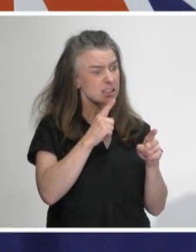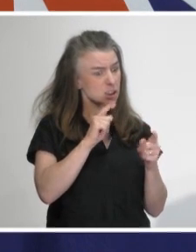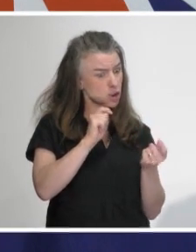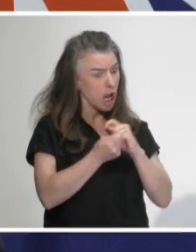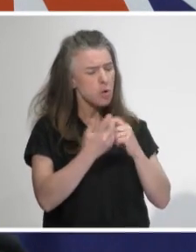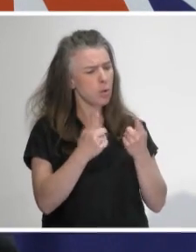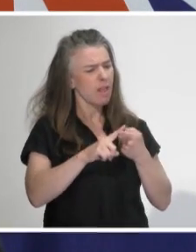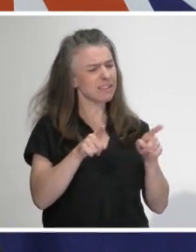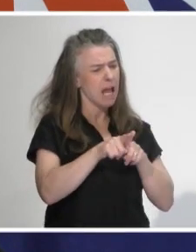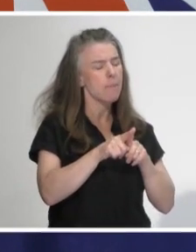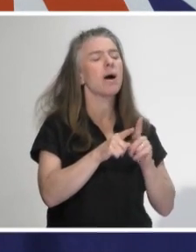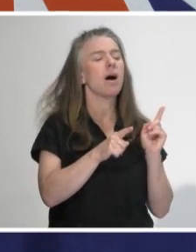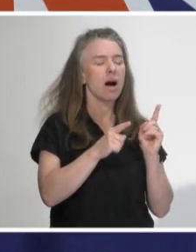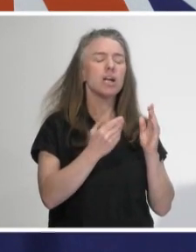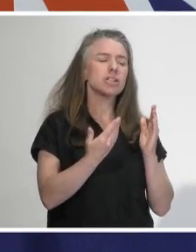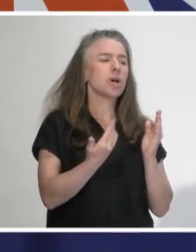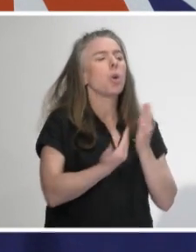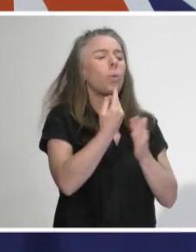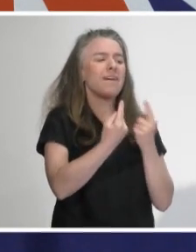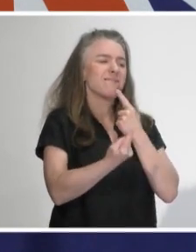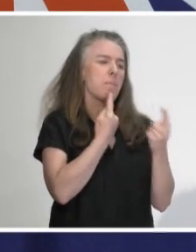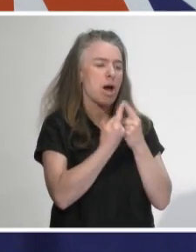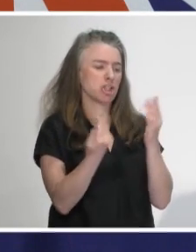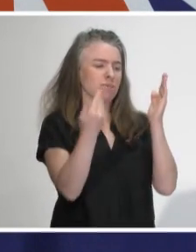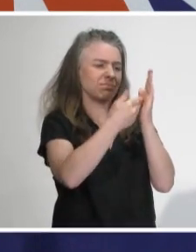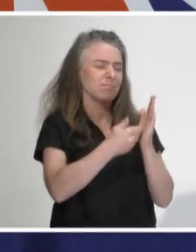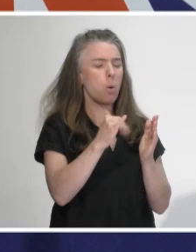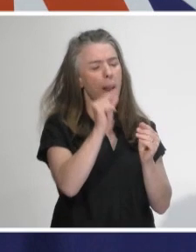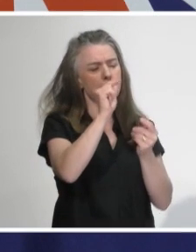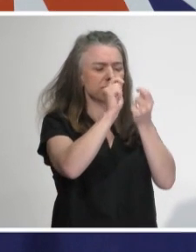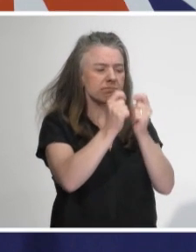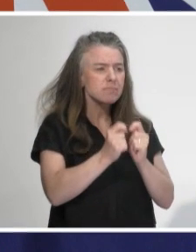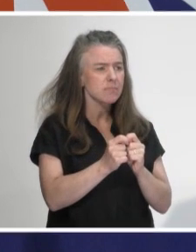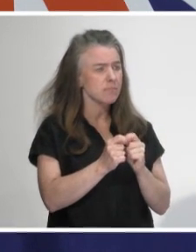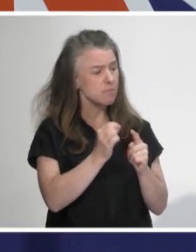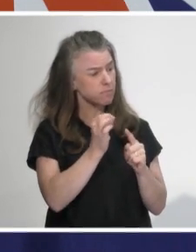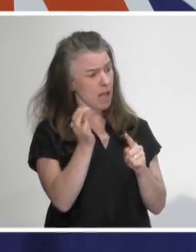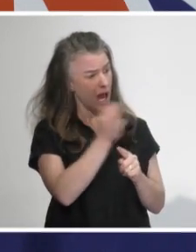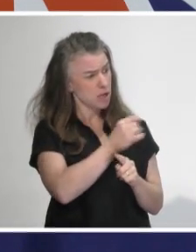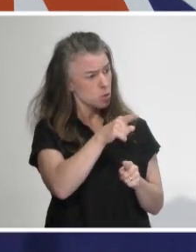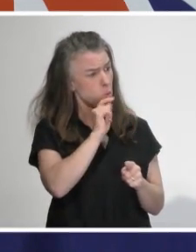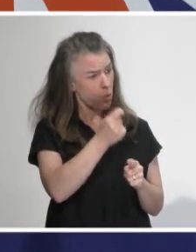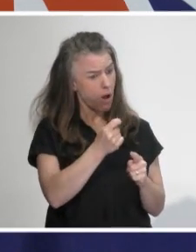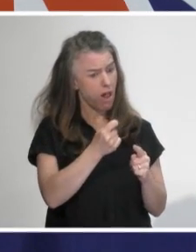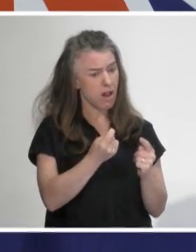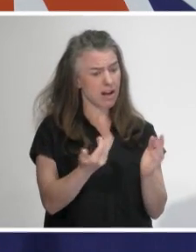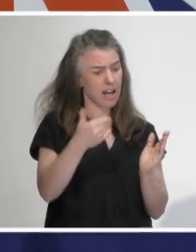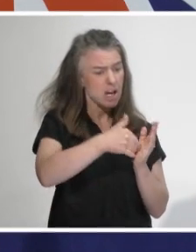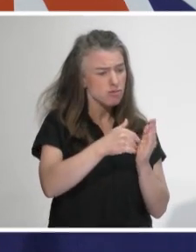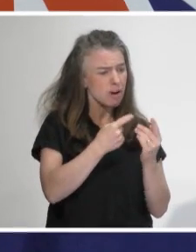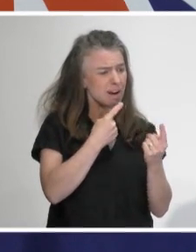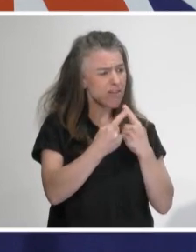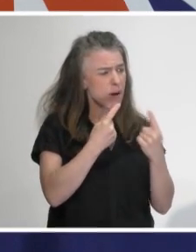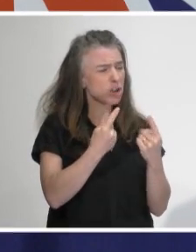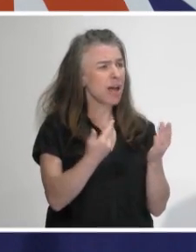in light of again what we're learning as we go through this situation. And are you looking to update guidance on PPE for care workers